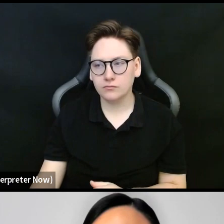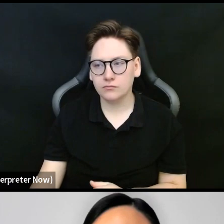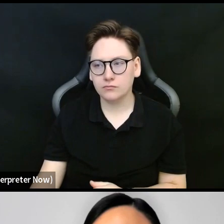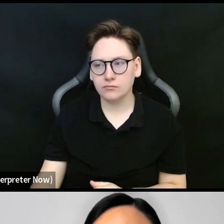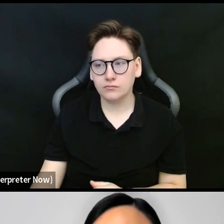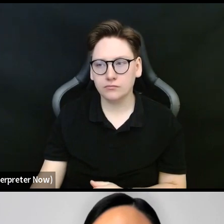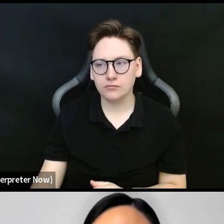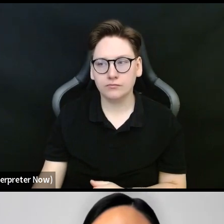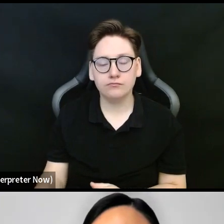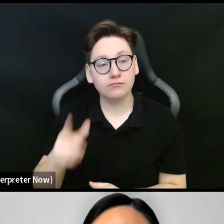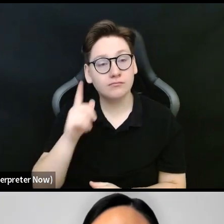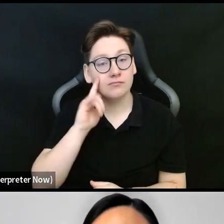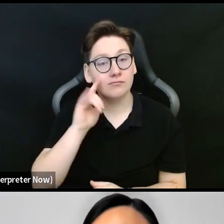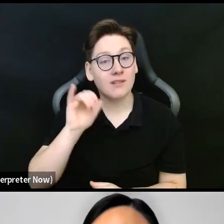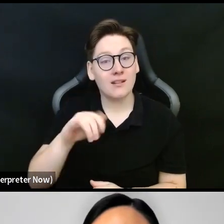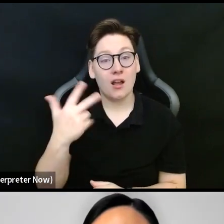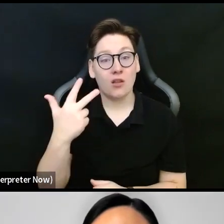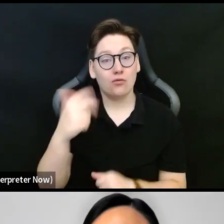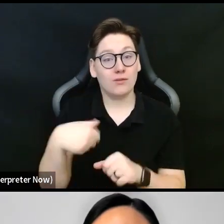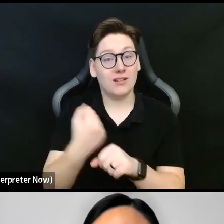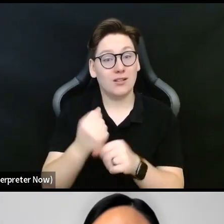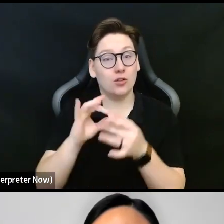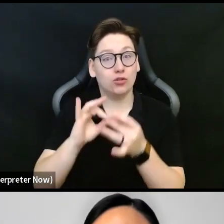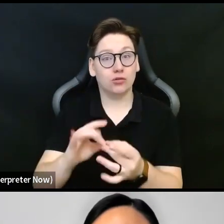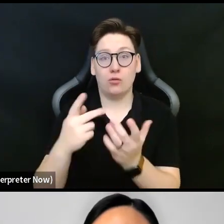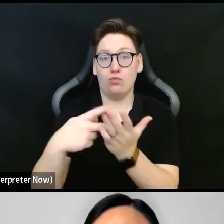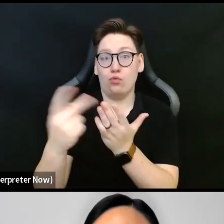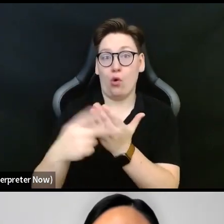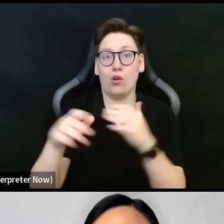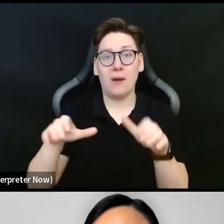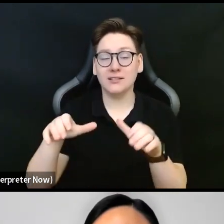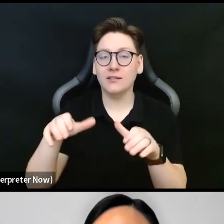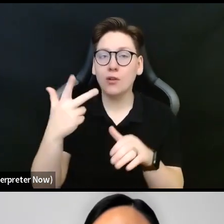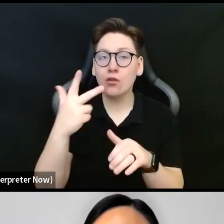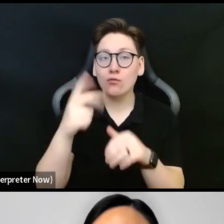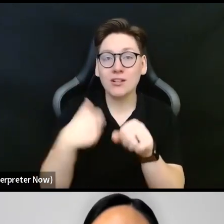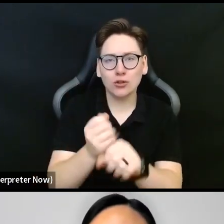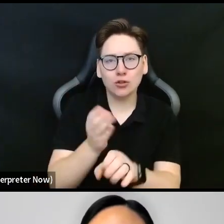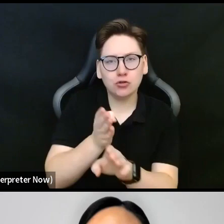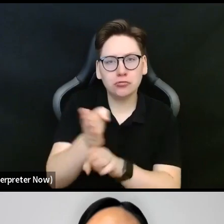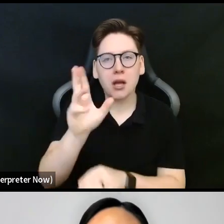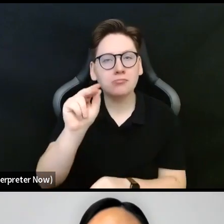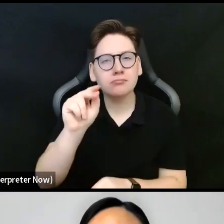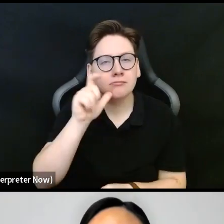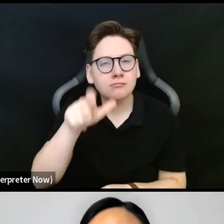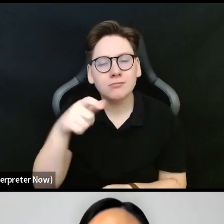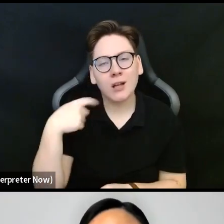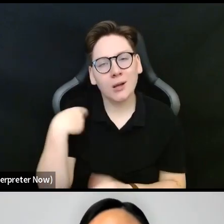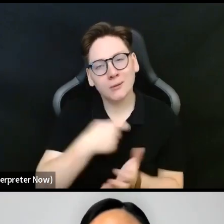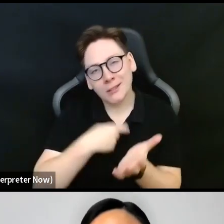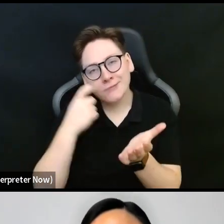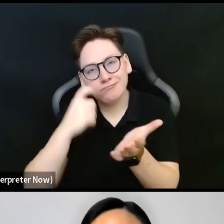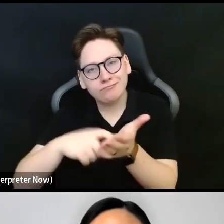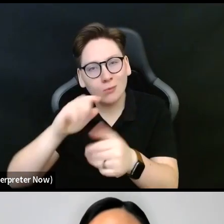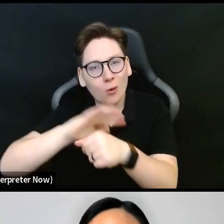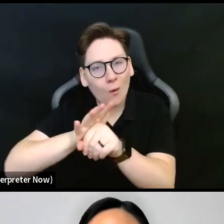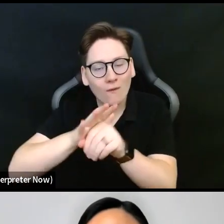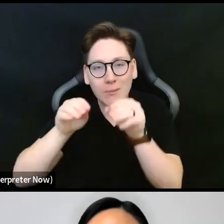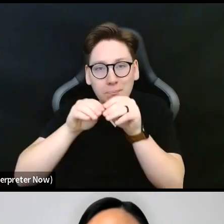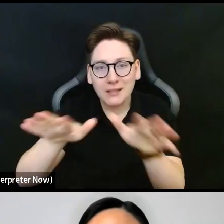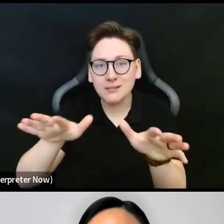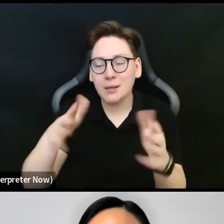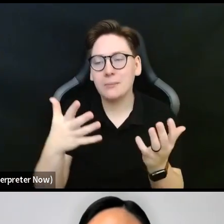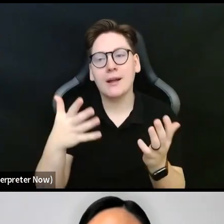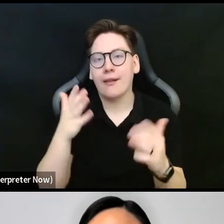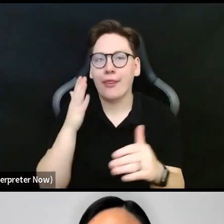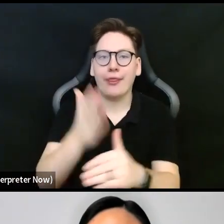three years of program activity don't need to be consecutive. We acknowledge that the COVID-19 pandemic interrupted a lot of the great